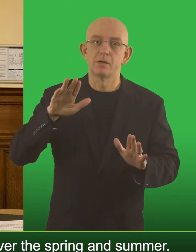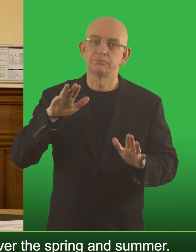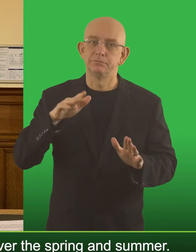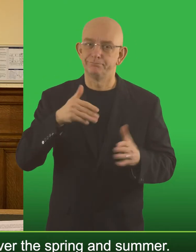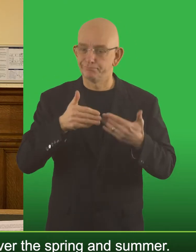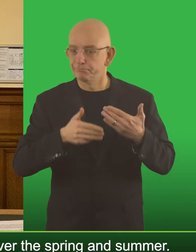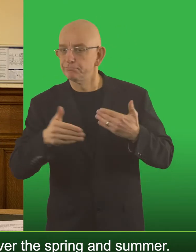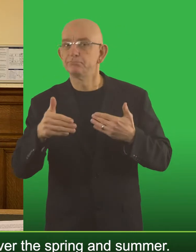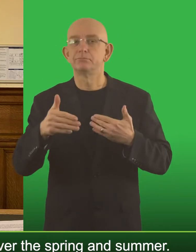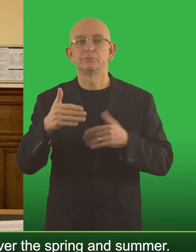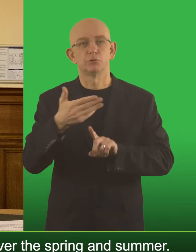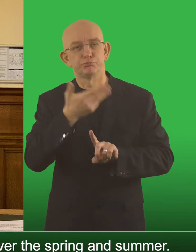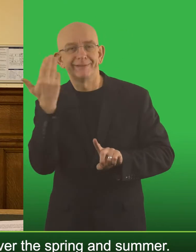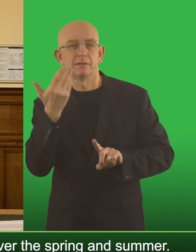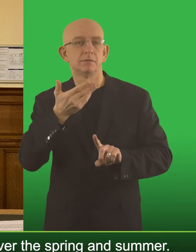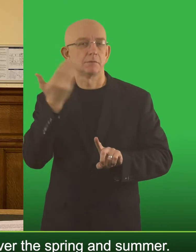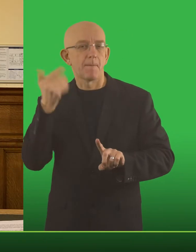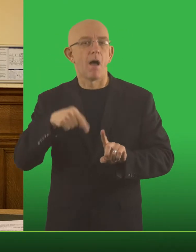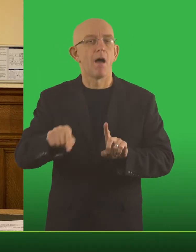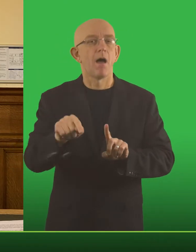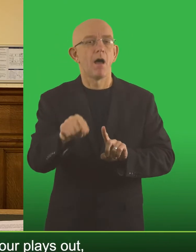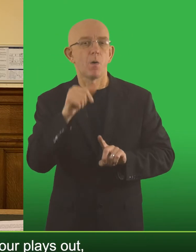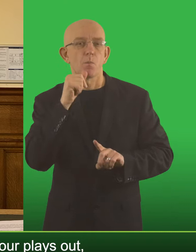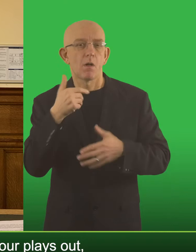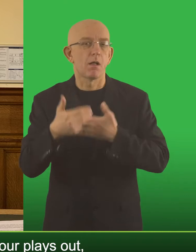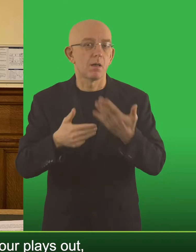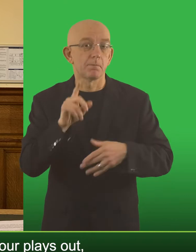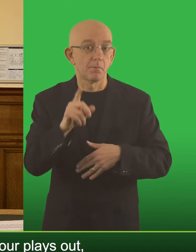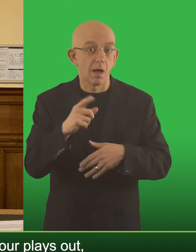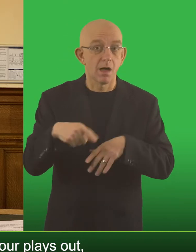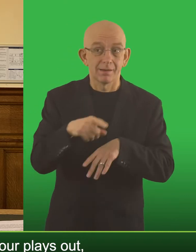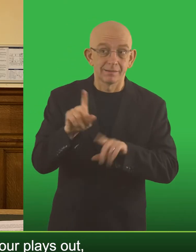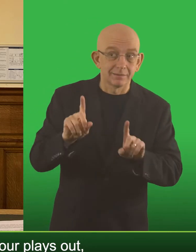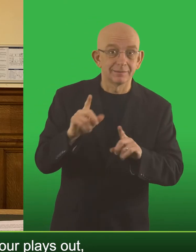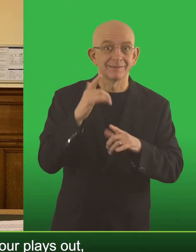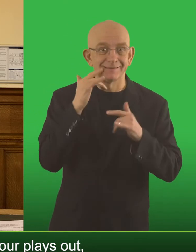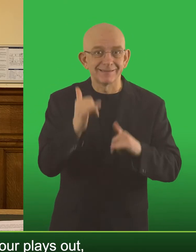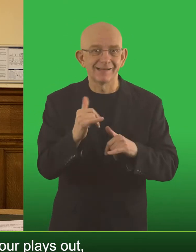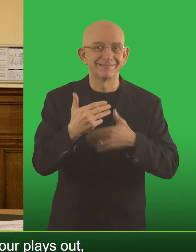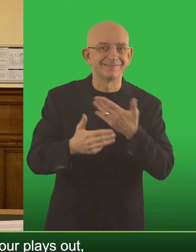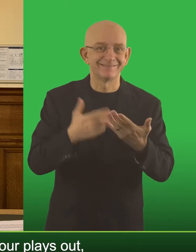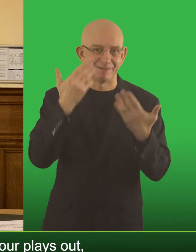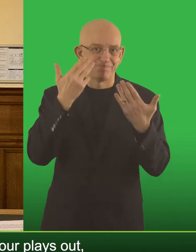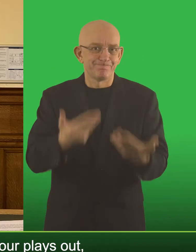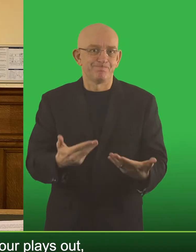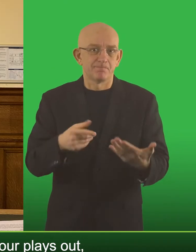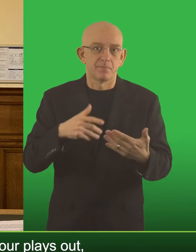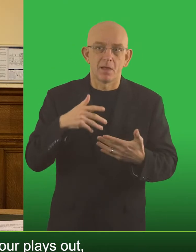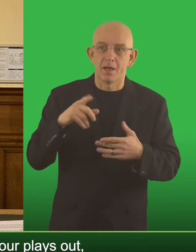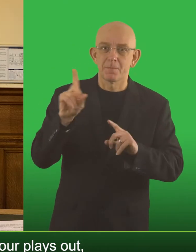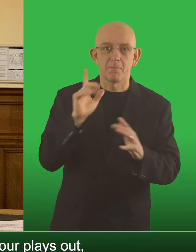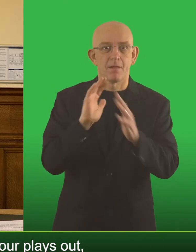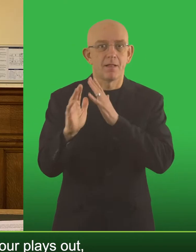that we'll reach a high altitude over the spring and summer. Don't know how testing behaviour plays out, don't know how actual people's